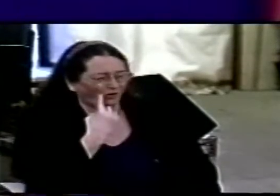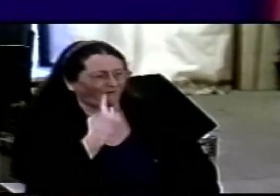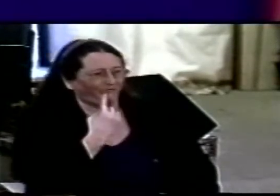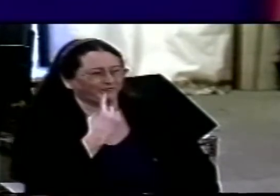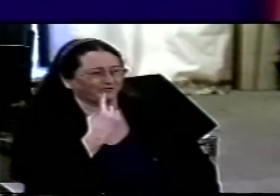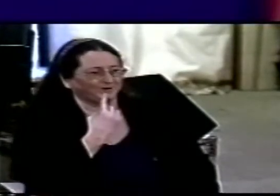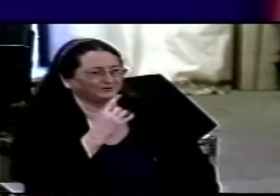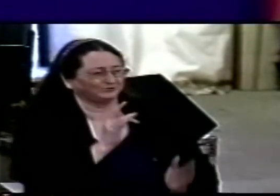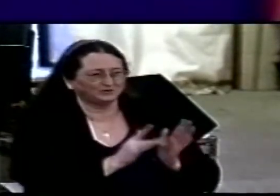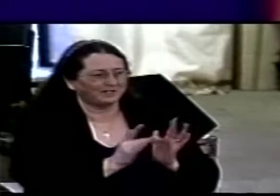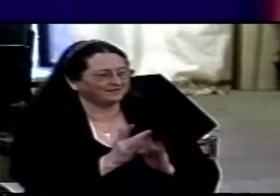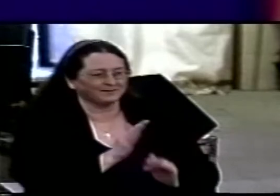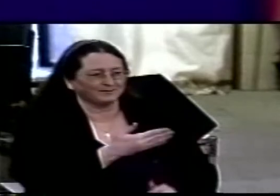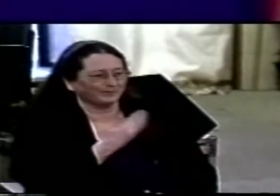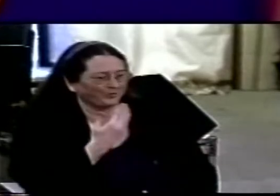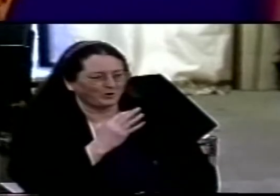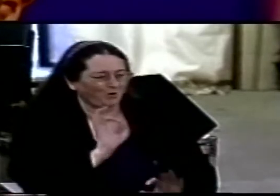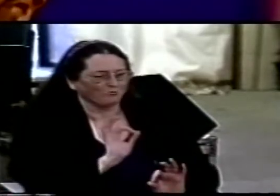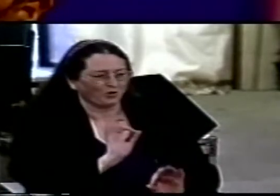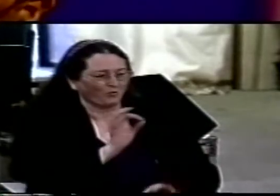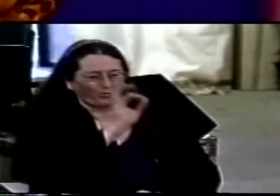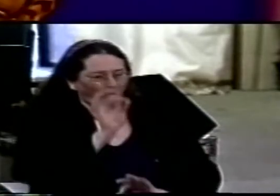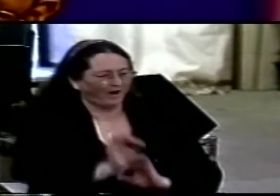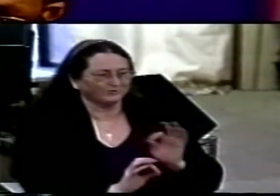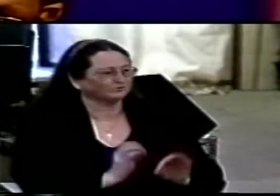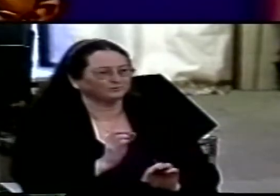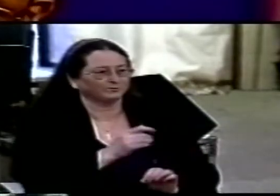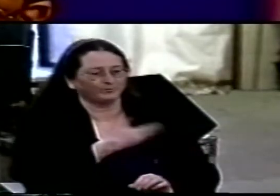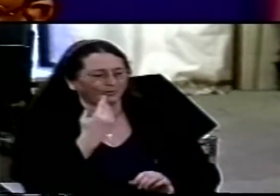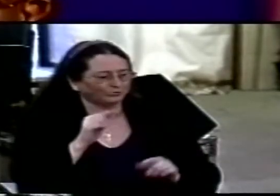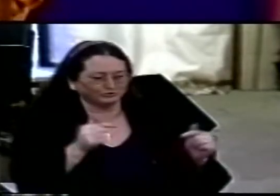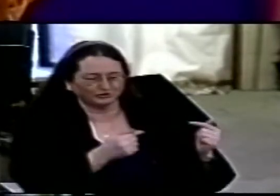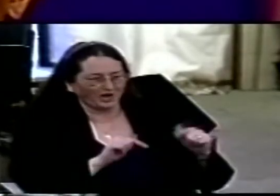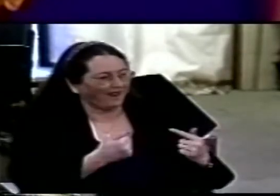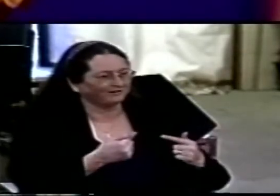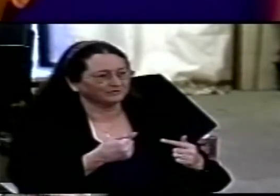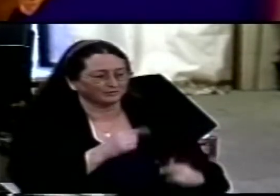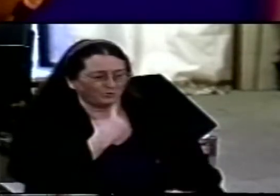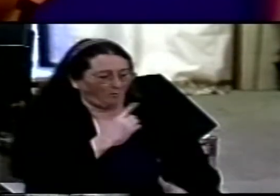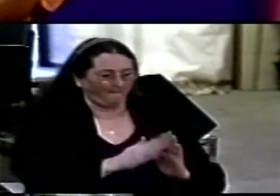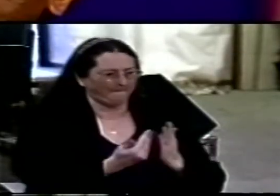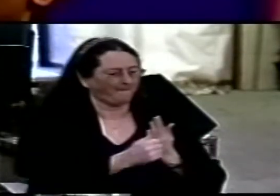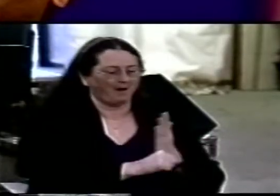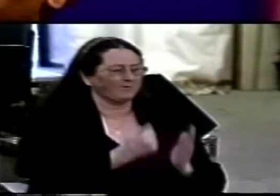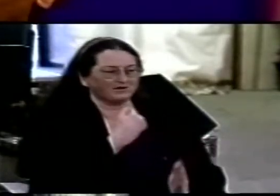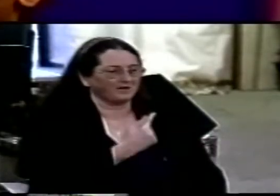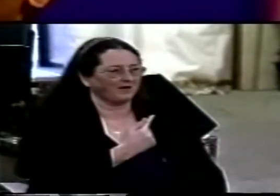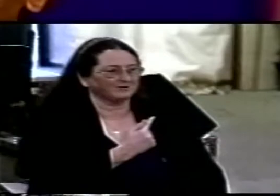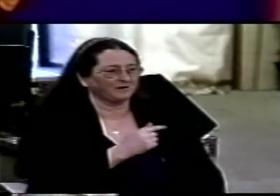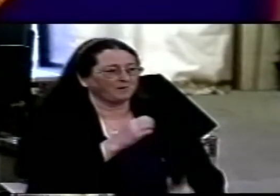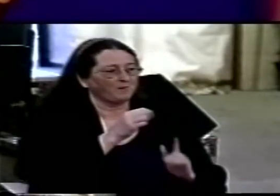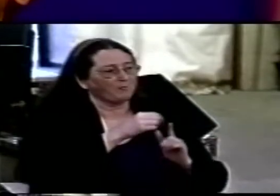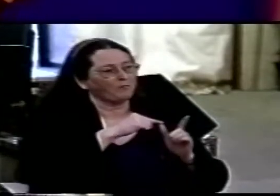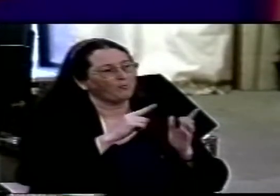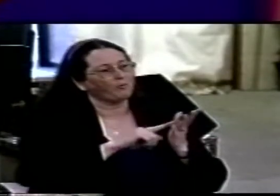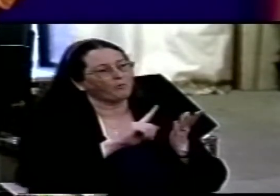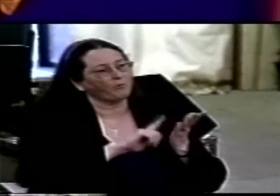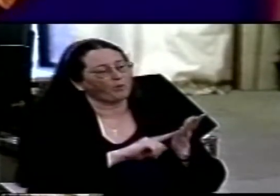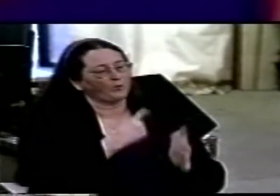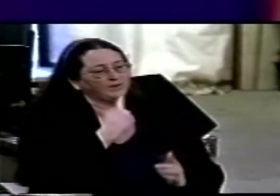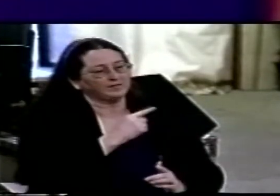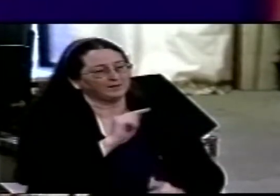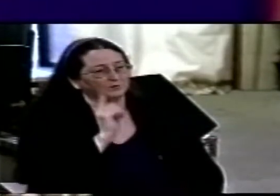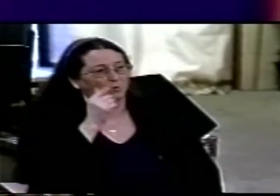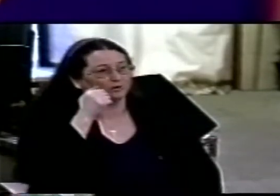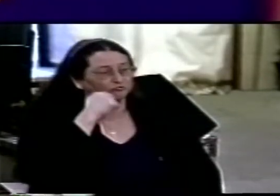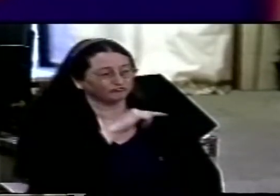embed ourselves in and don't ask any theological questions that's not how Paul understood it 164 times and more he used this